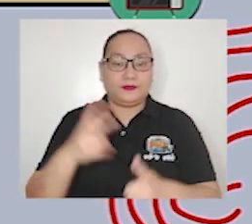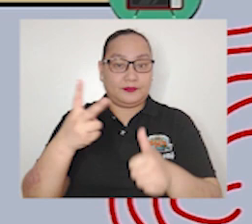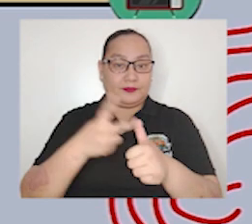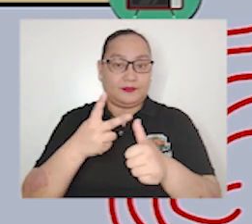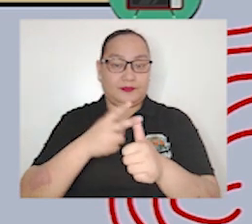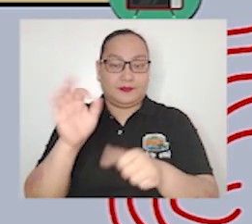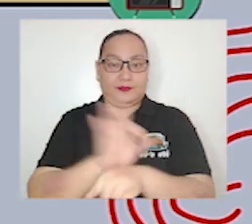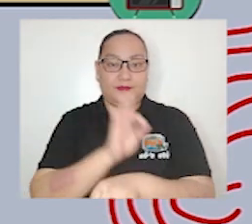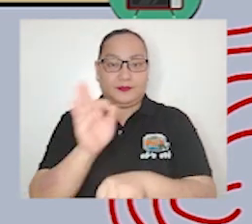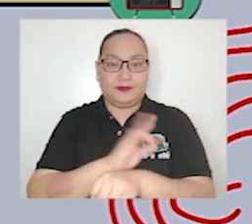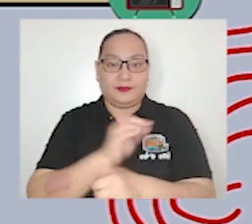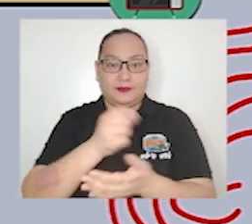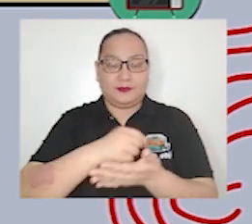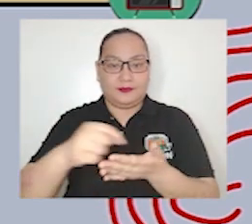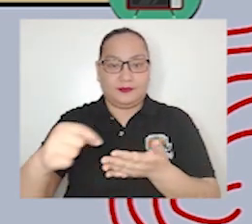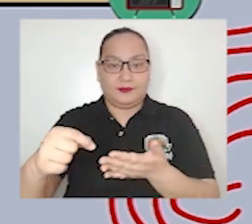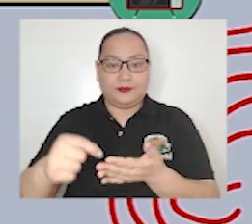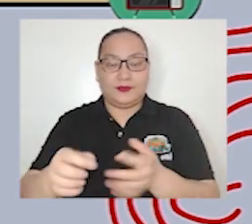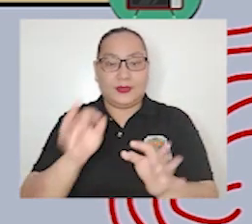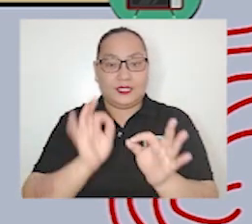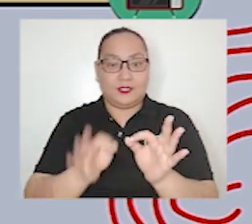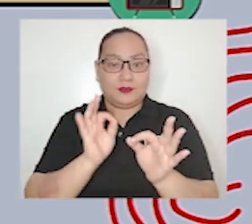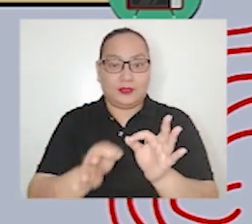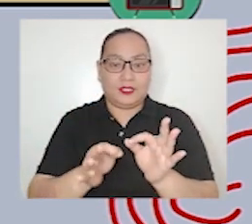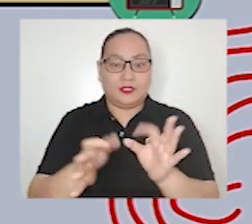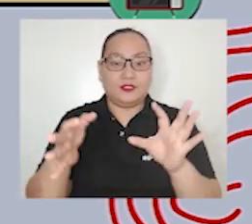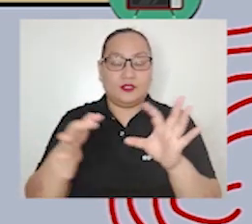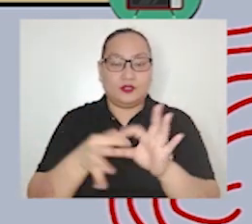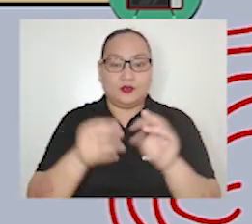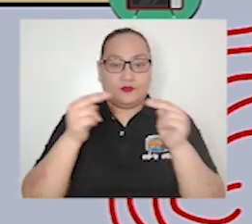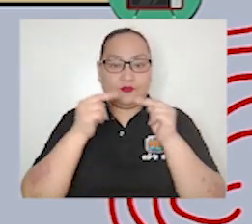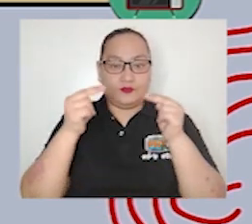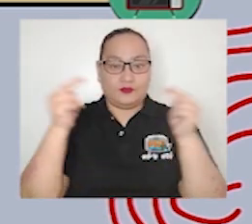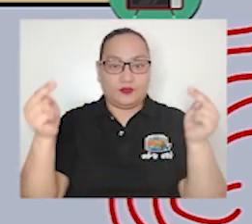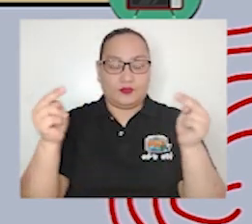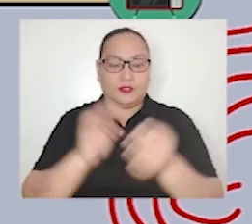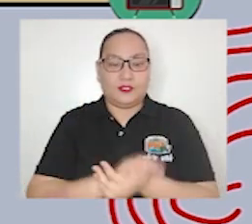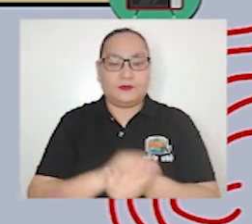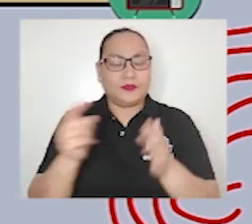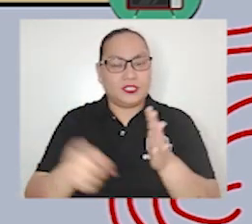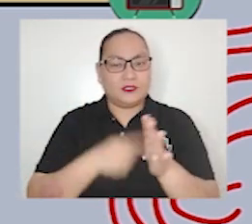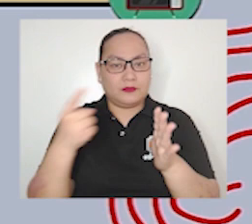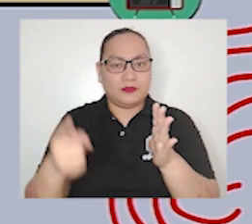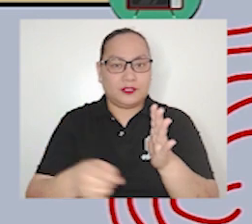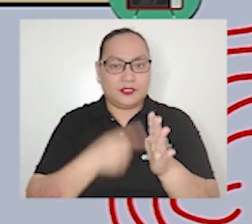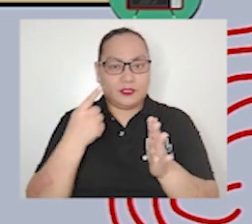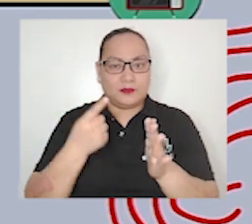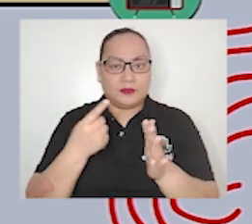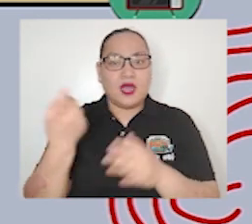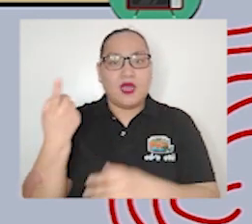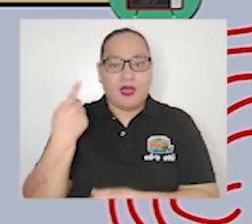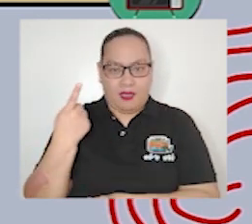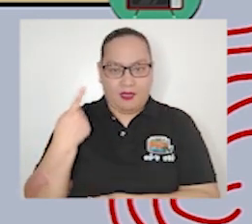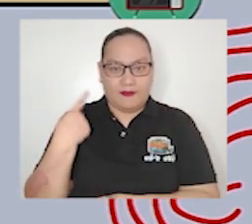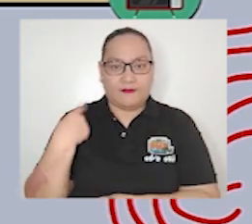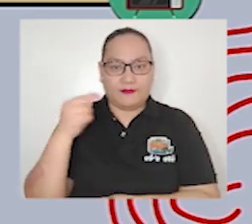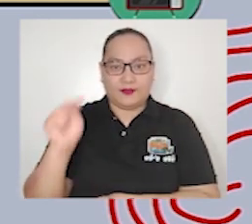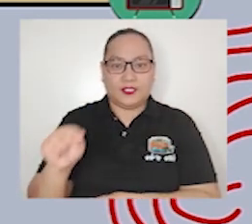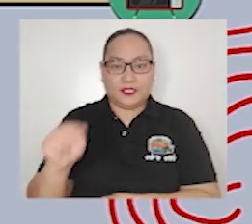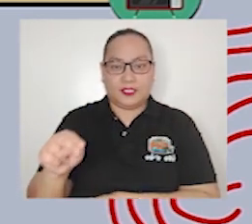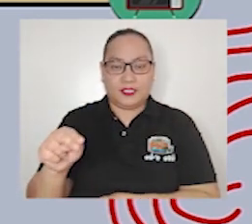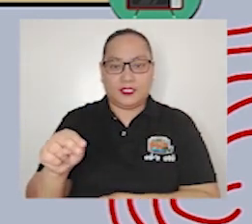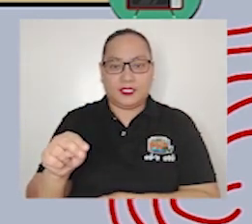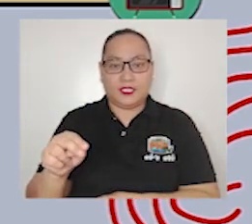of news sometimes there's a need to interpret and explain some technical reports in